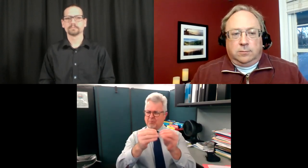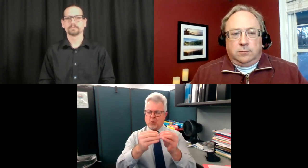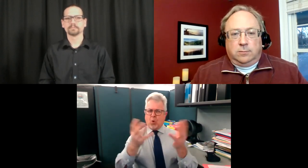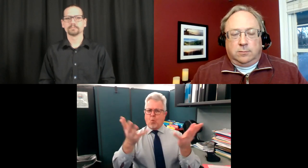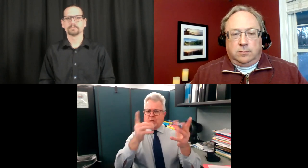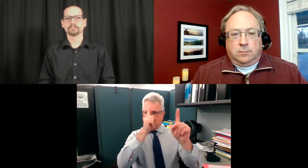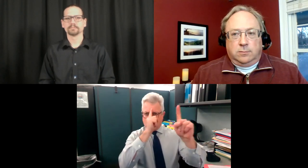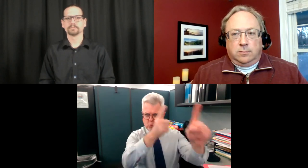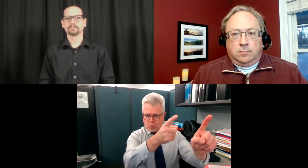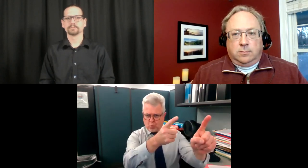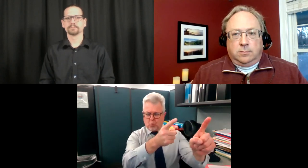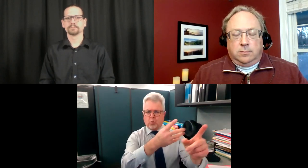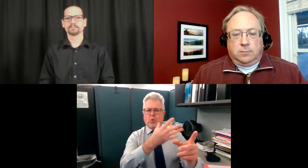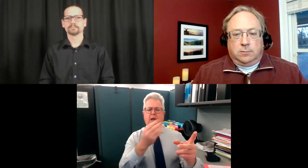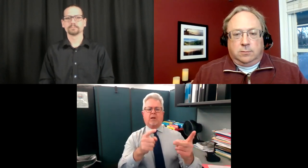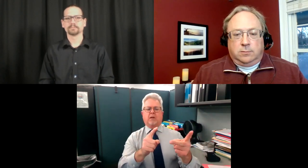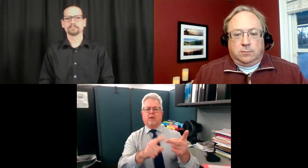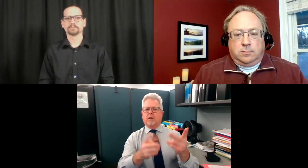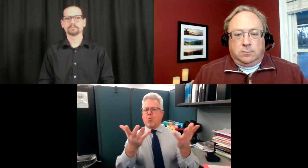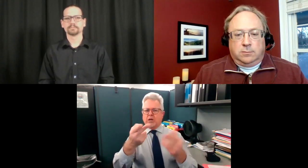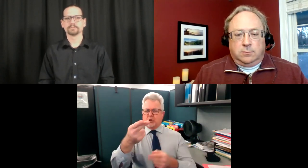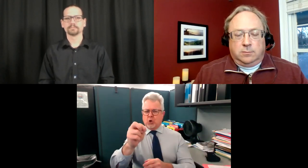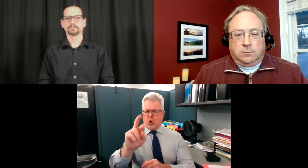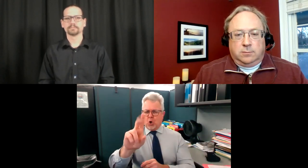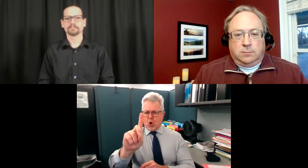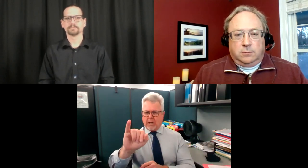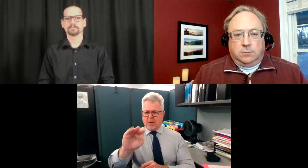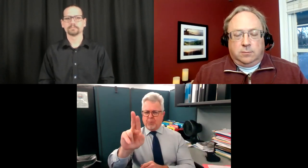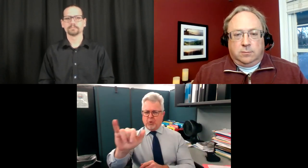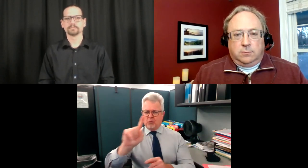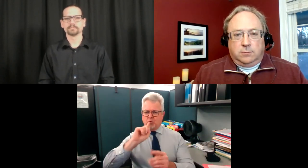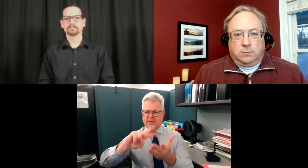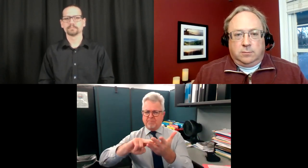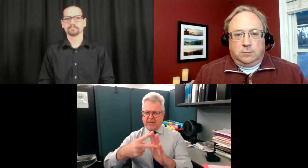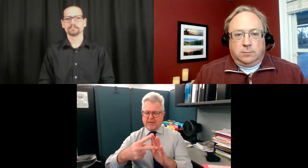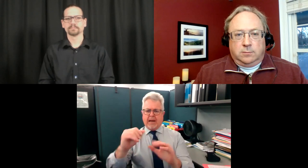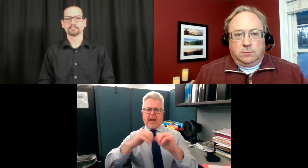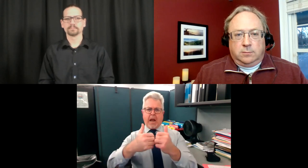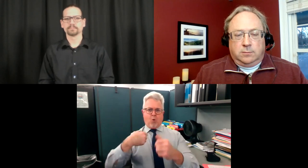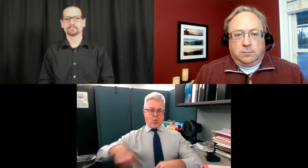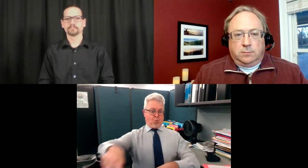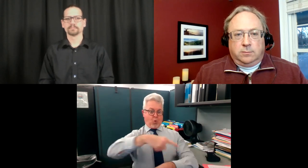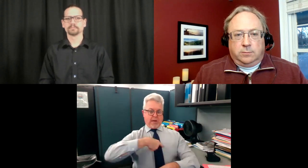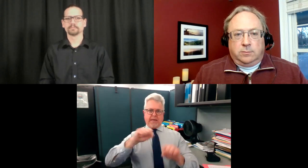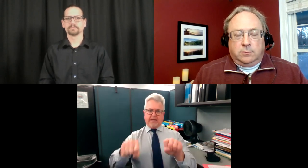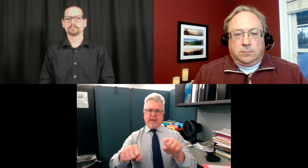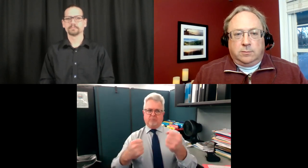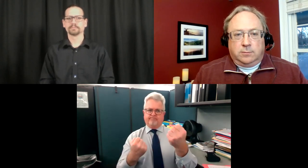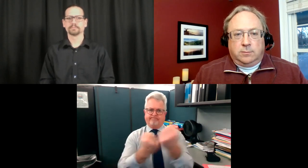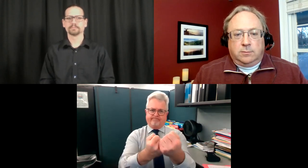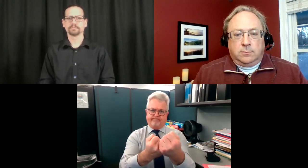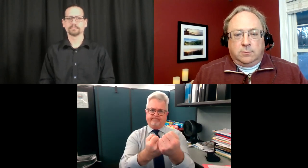And maybe you could explain a little bit more about what the goal is for that. And what is herd immunity?